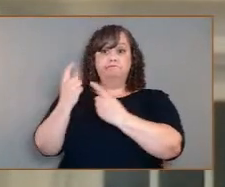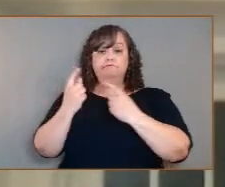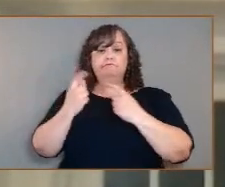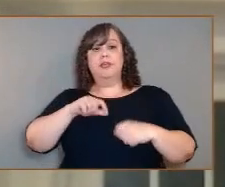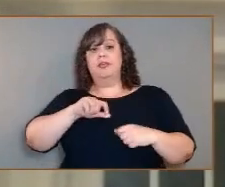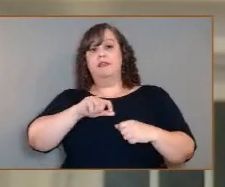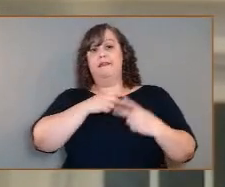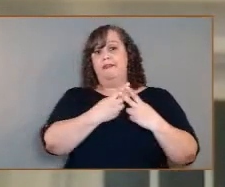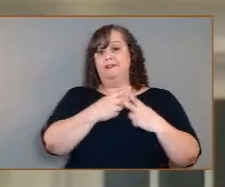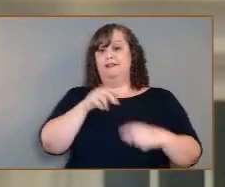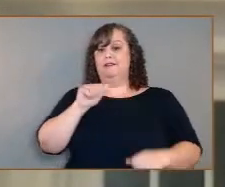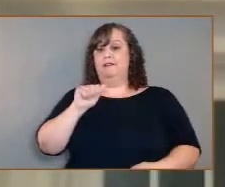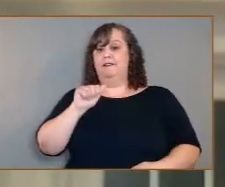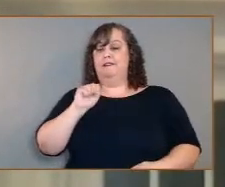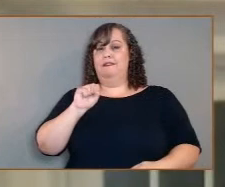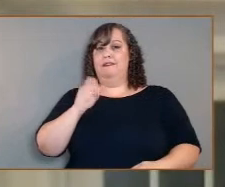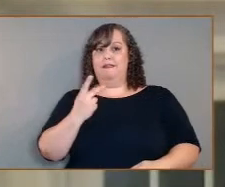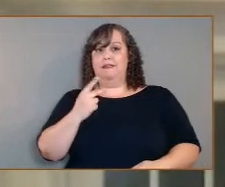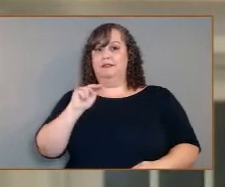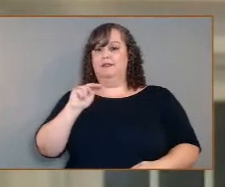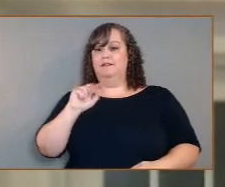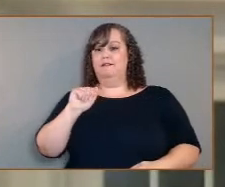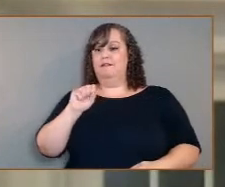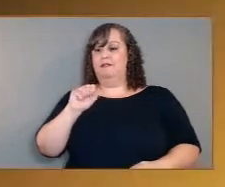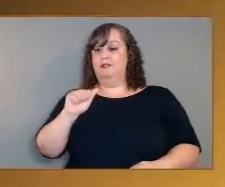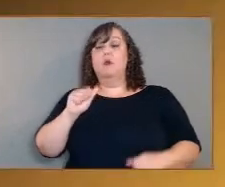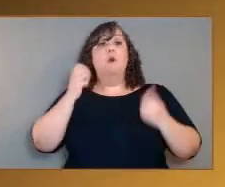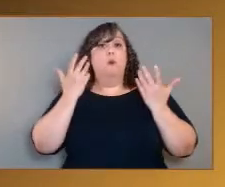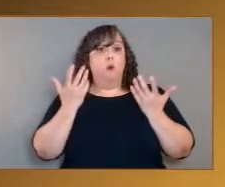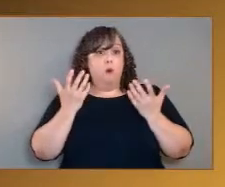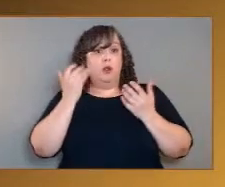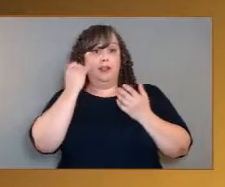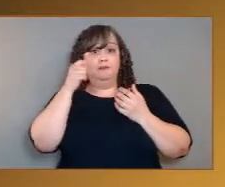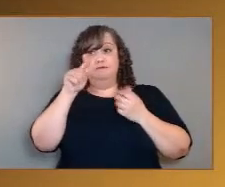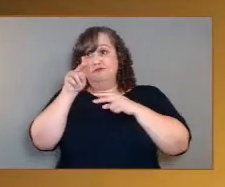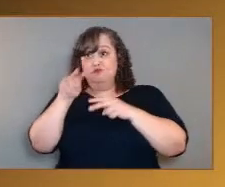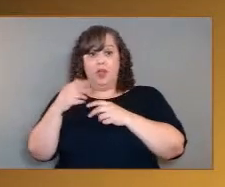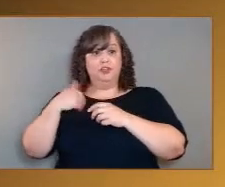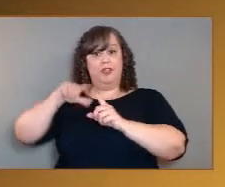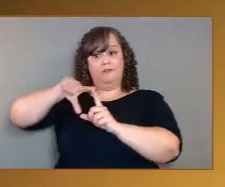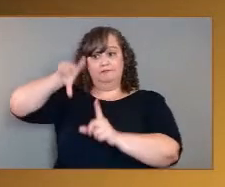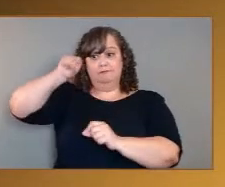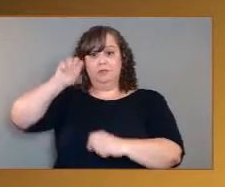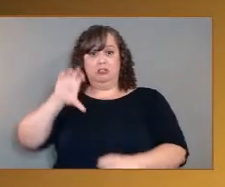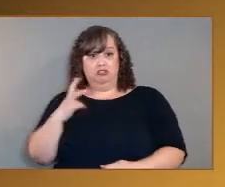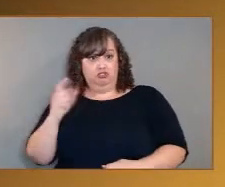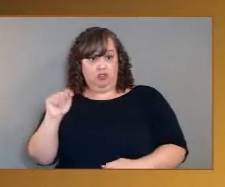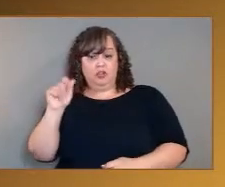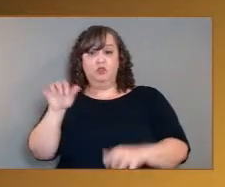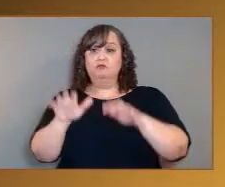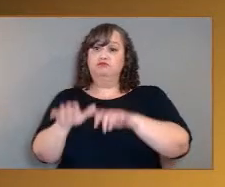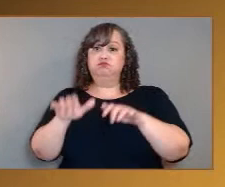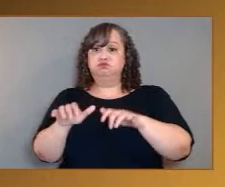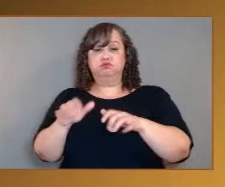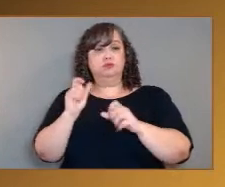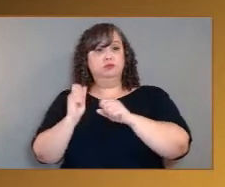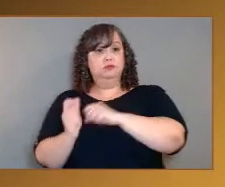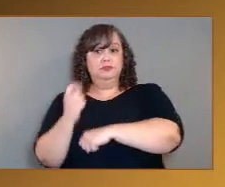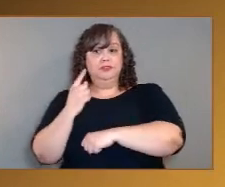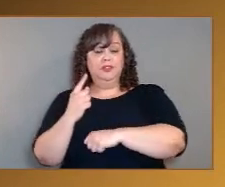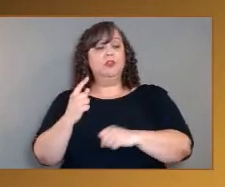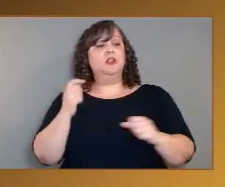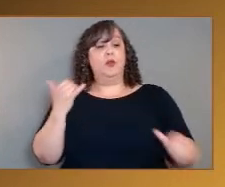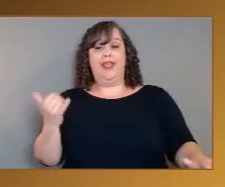stream wherever you're watching us. We're now joined by two very exciting guests, Dr. Jim Garvin,